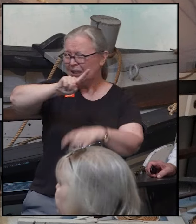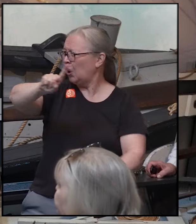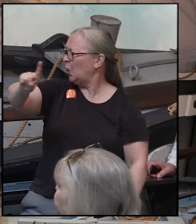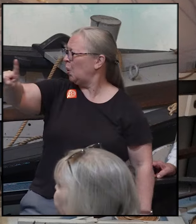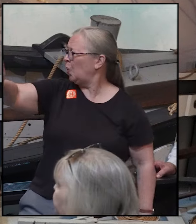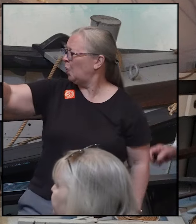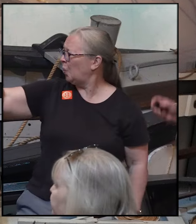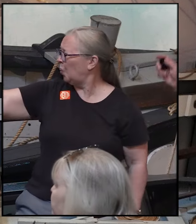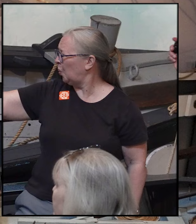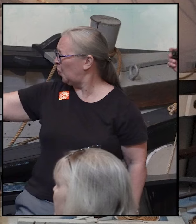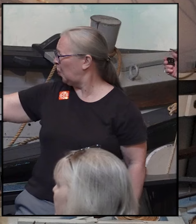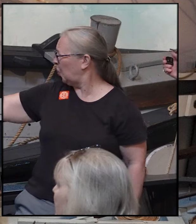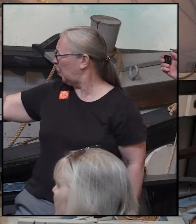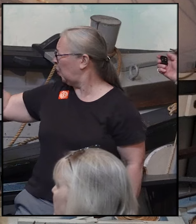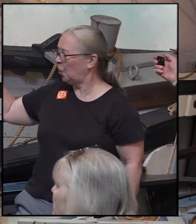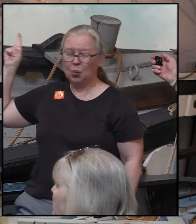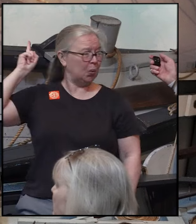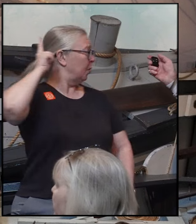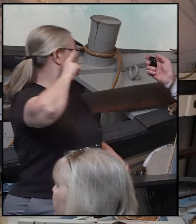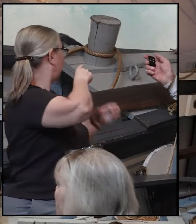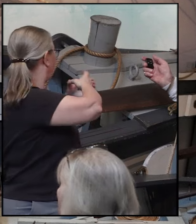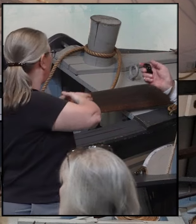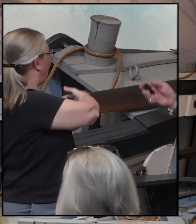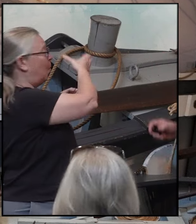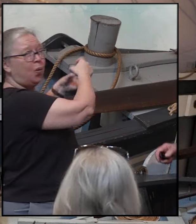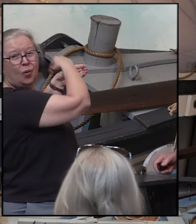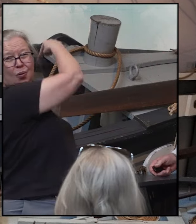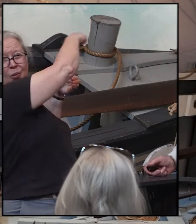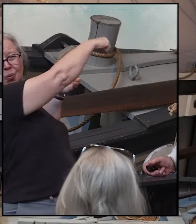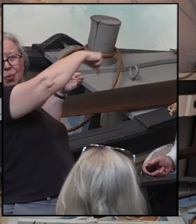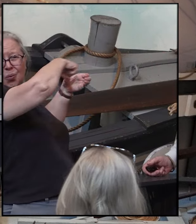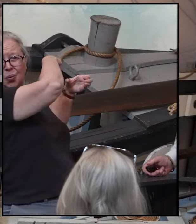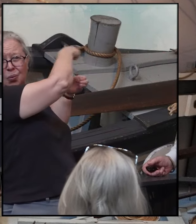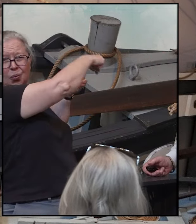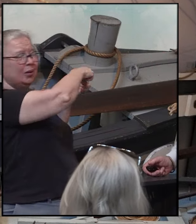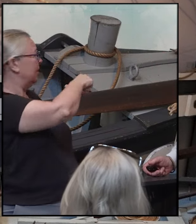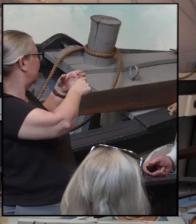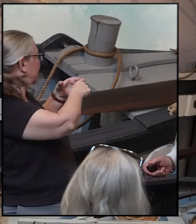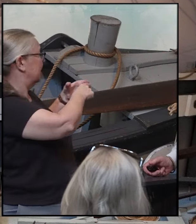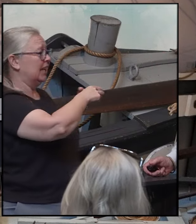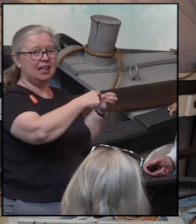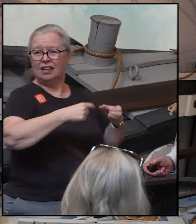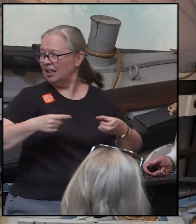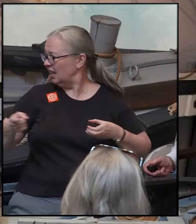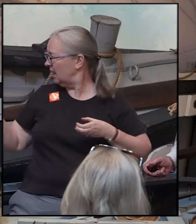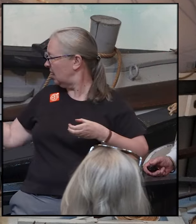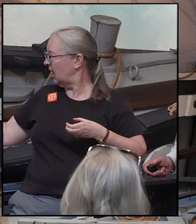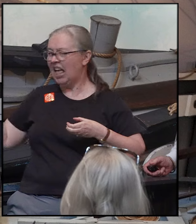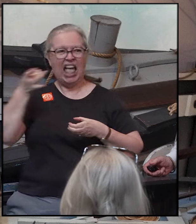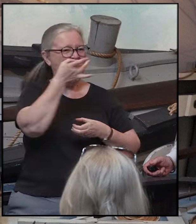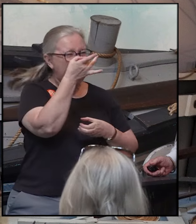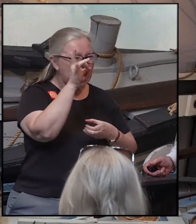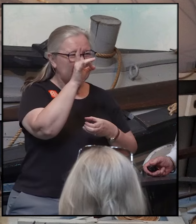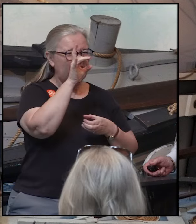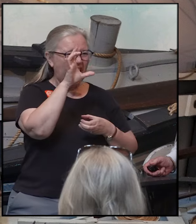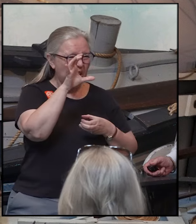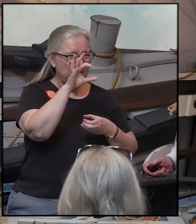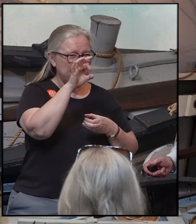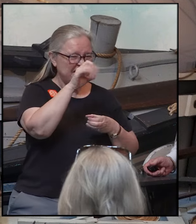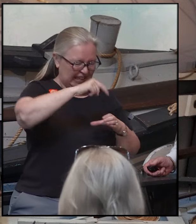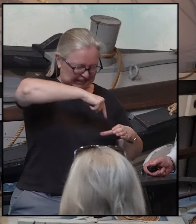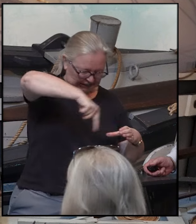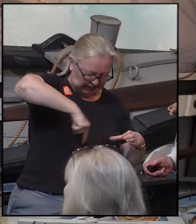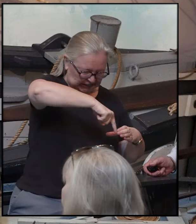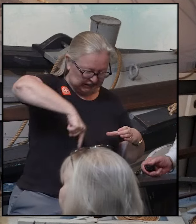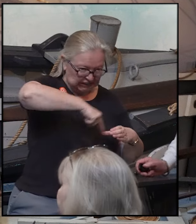length of our whale boat around this loggerhead, and each feeds out of a tub of 1800 feet of coiled rope.